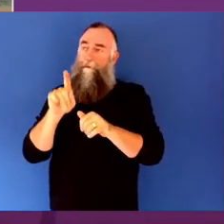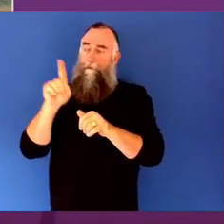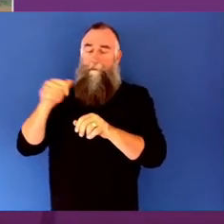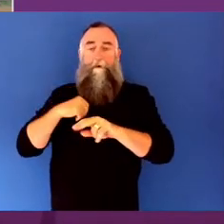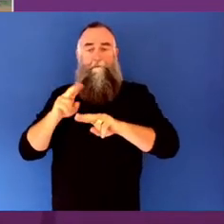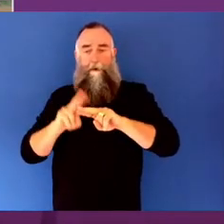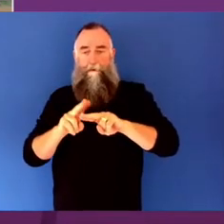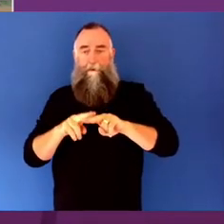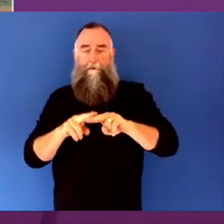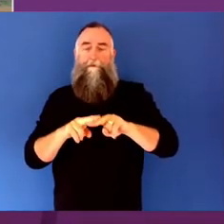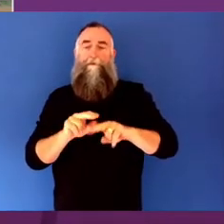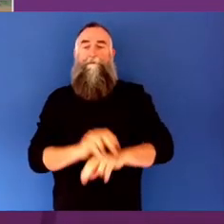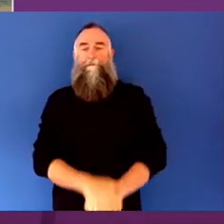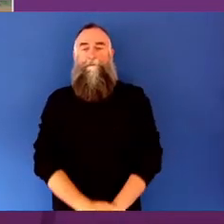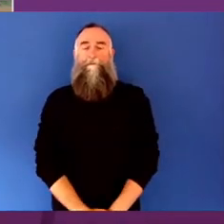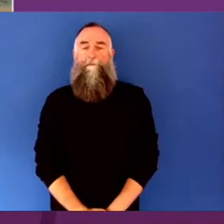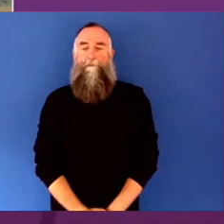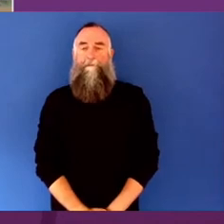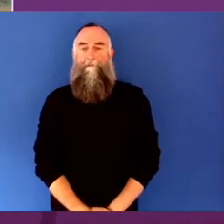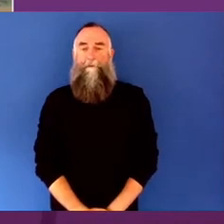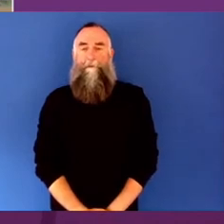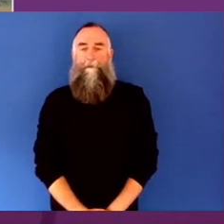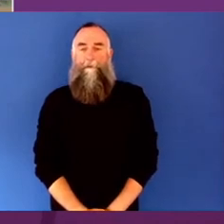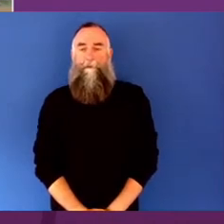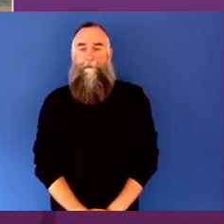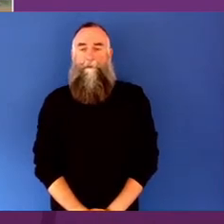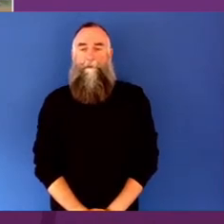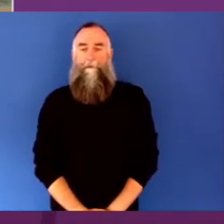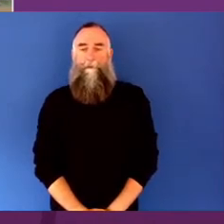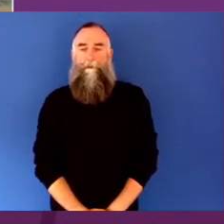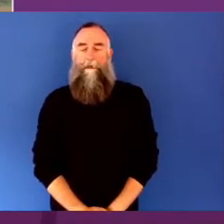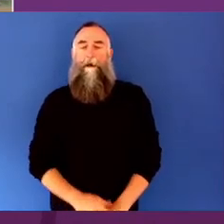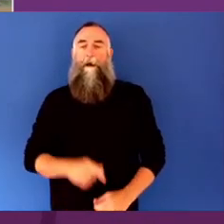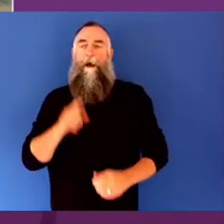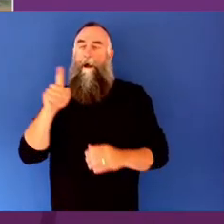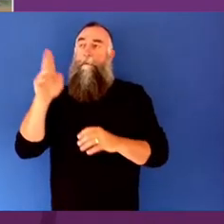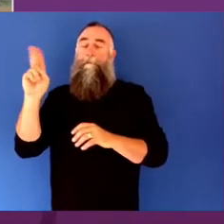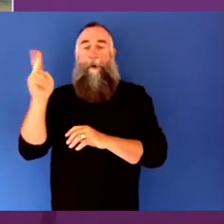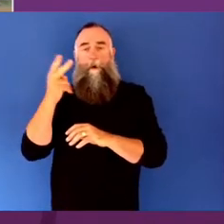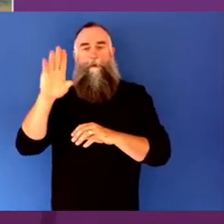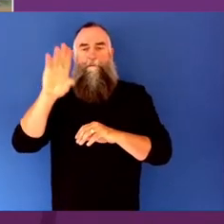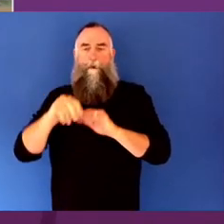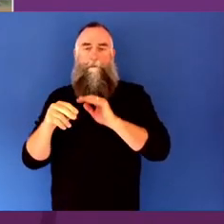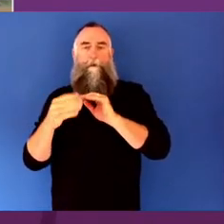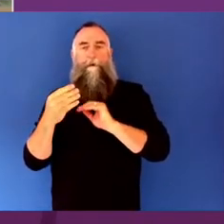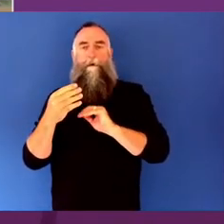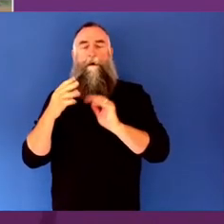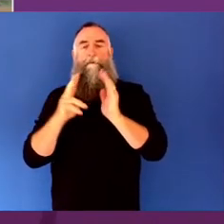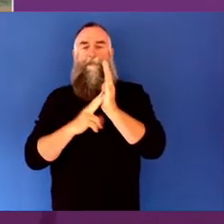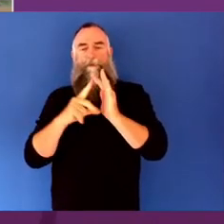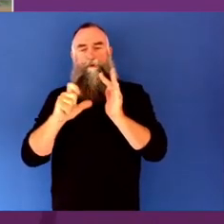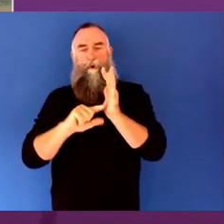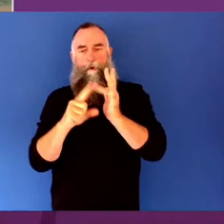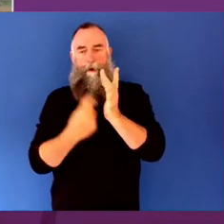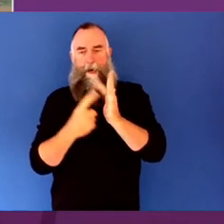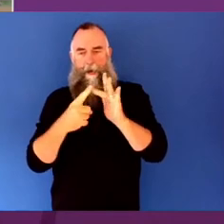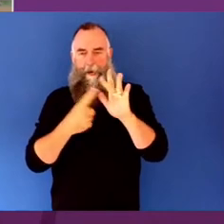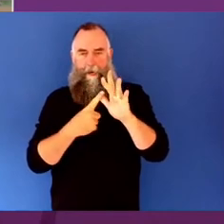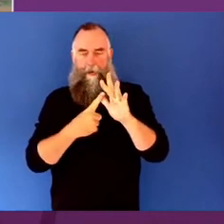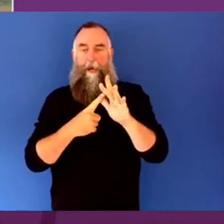from Cummergunga Mission between Echuca and Sheppany in Victoria. He's a Ruradjur Yorta Yorta, Stolen Generation.